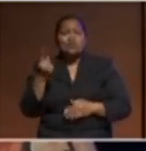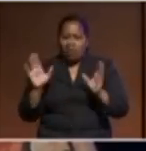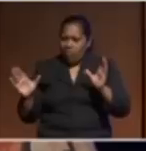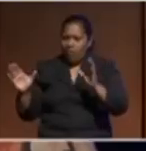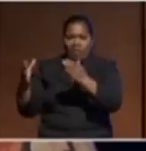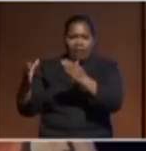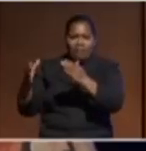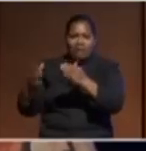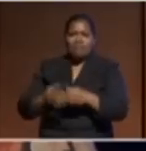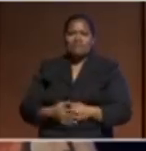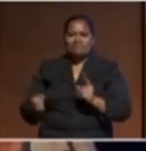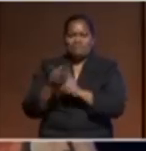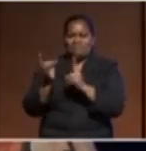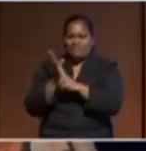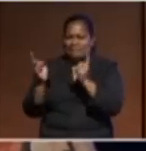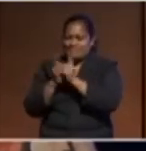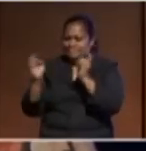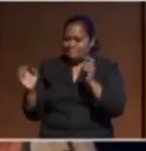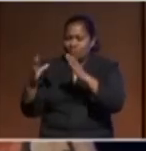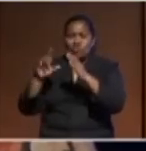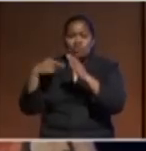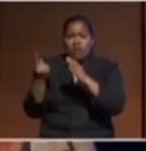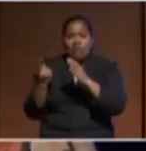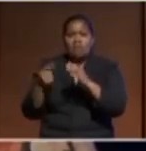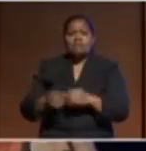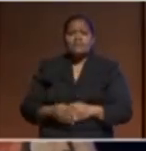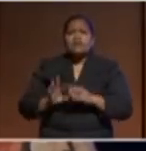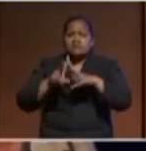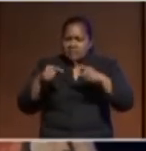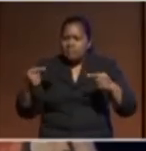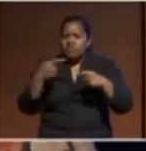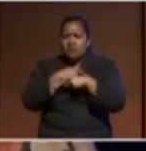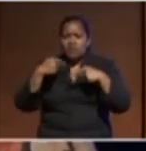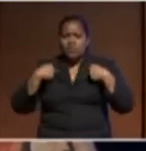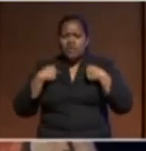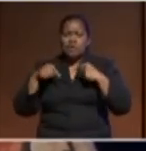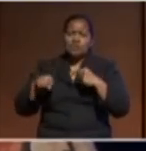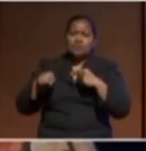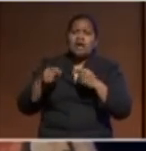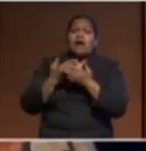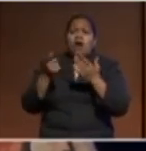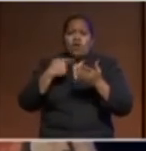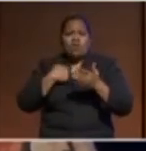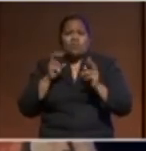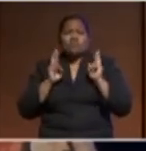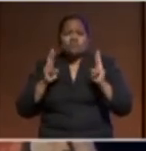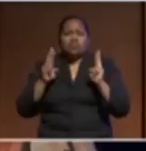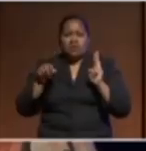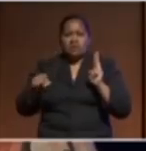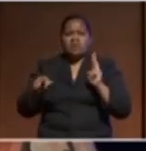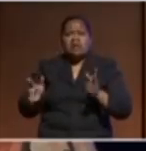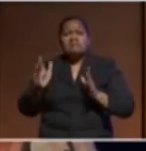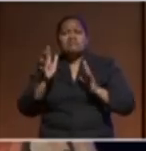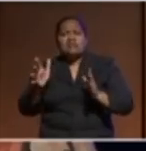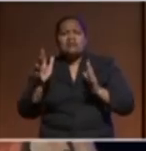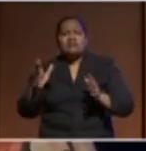is something that we have been reflecting on and how I wish that this was the dialogue we had with civil society and